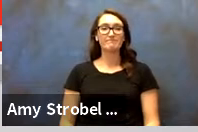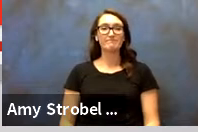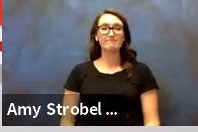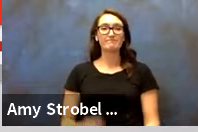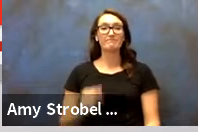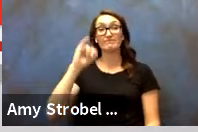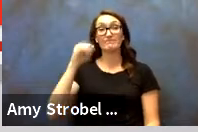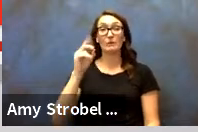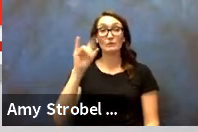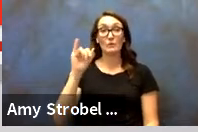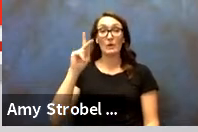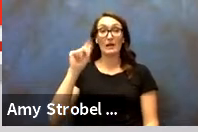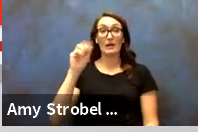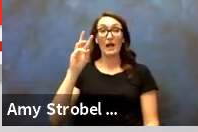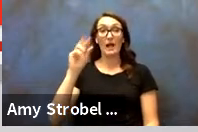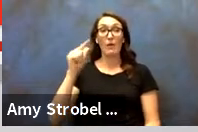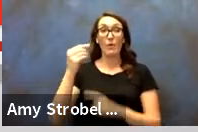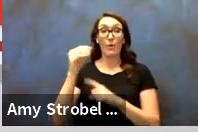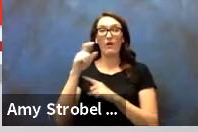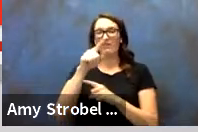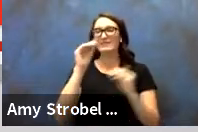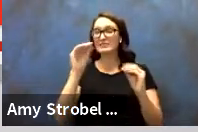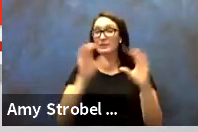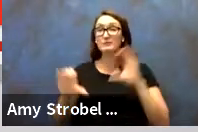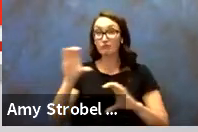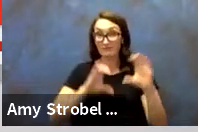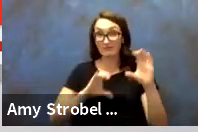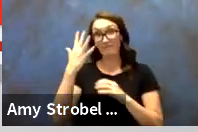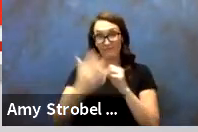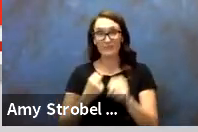Jody Cowago, Chemistry Instructor, five years.